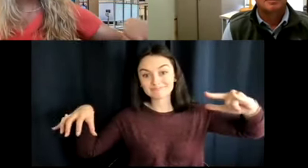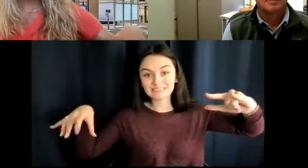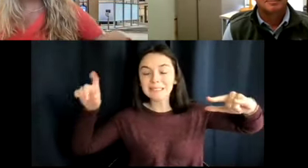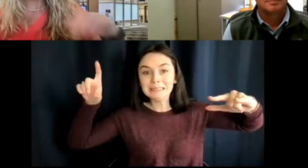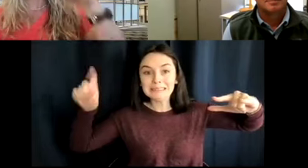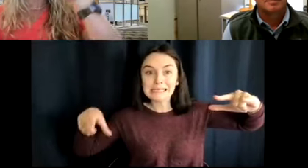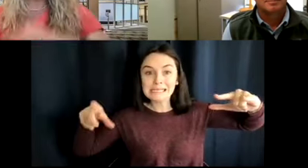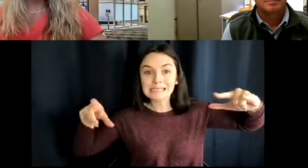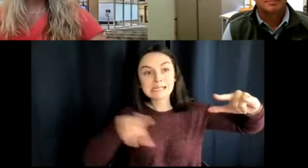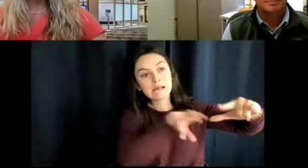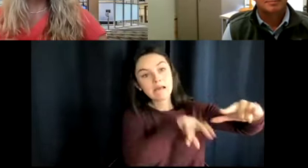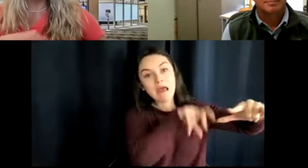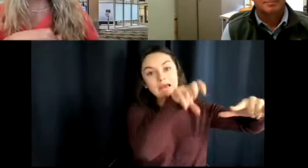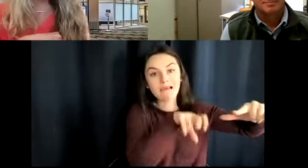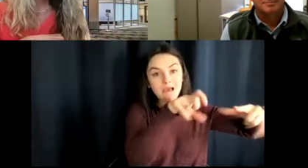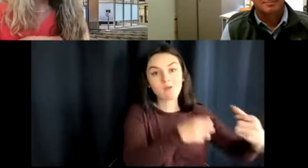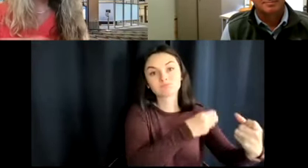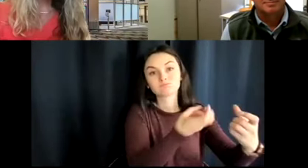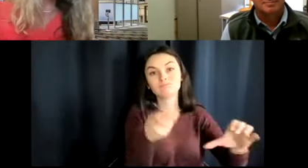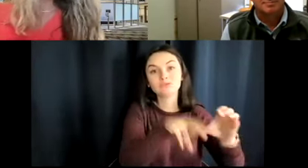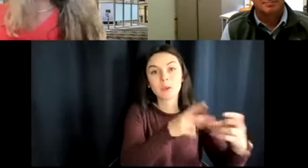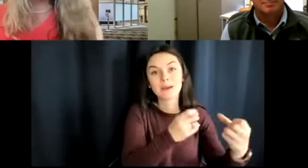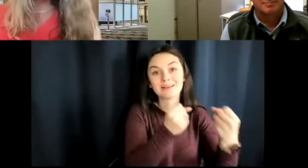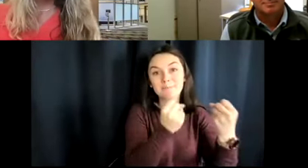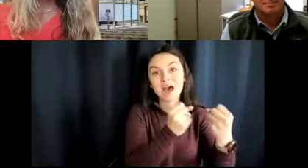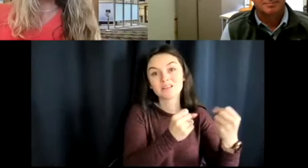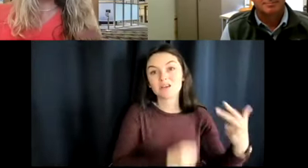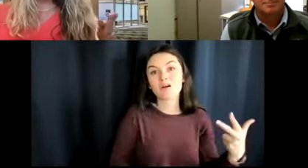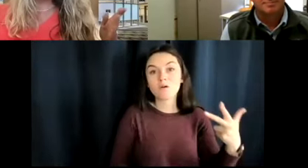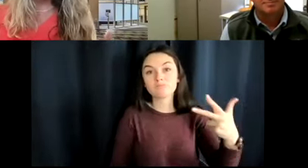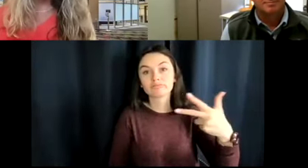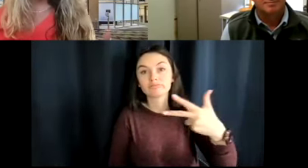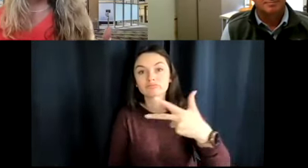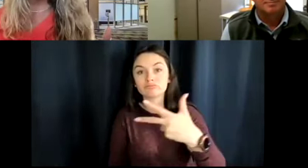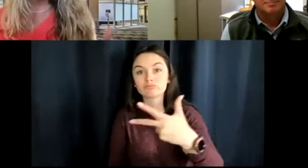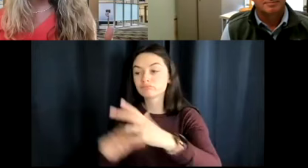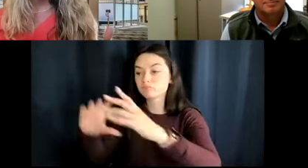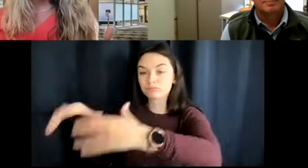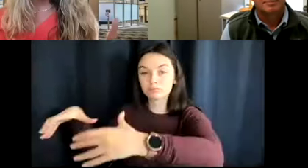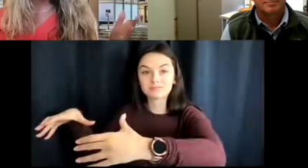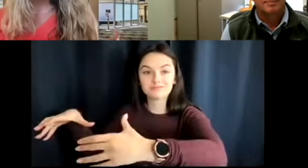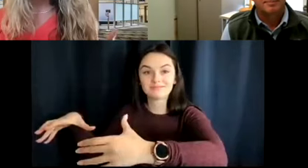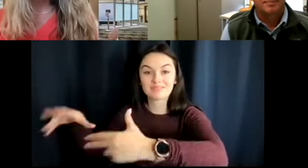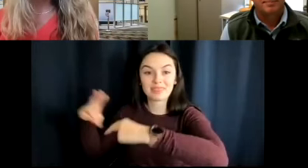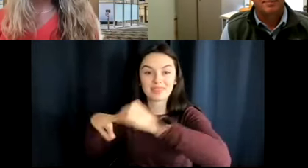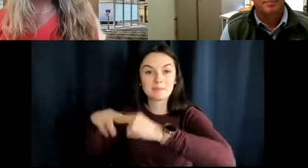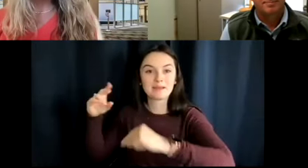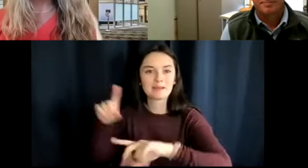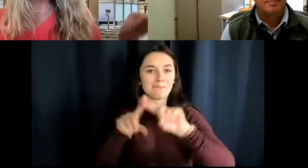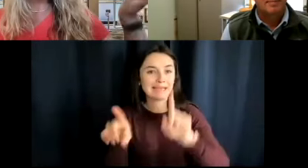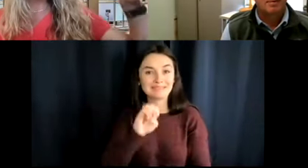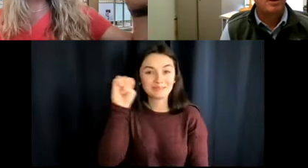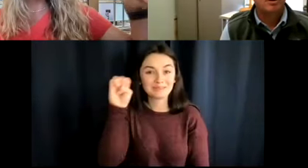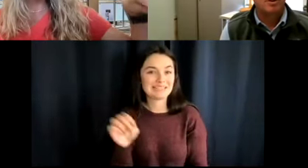get out of the plane, hop in a bus, and ride it to the main airport building. But Eugene isn't that